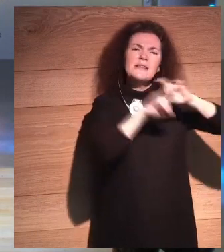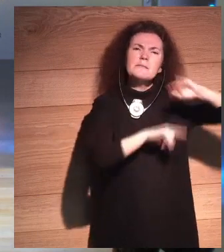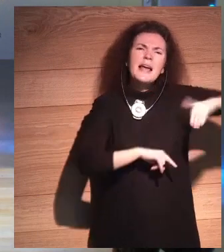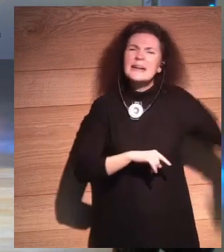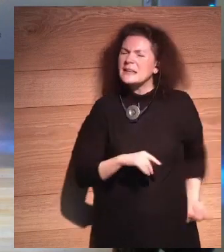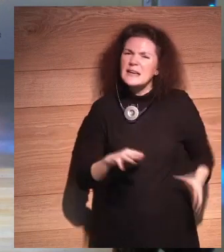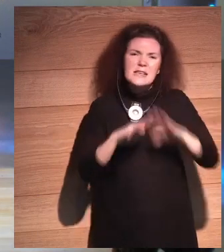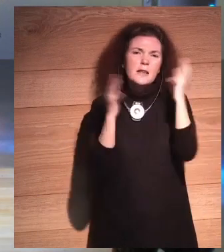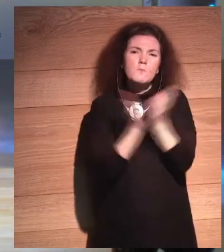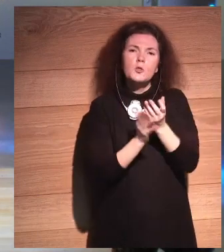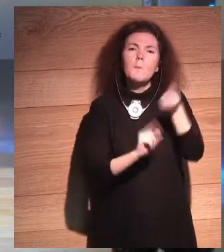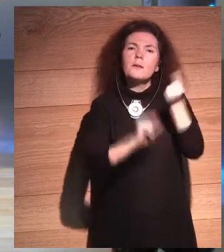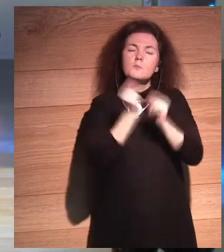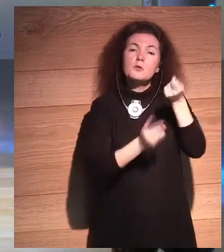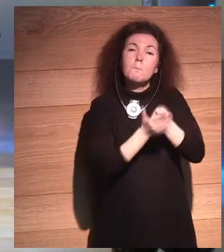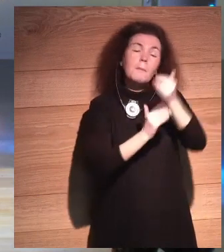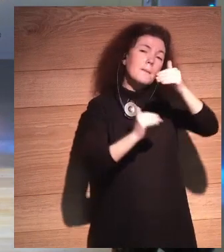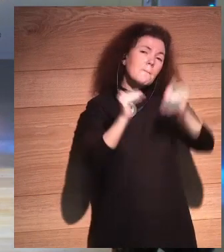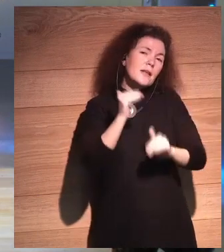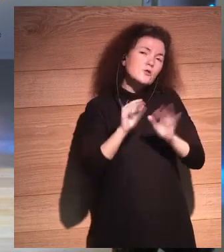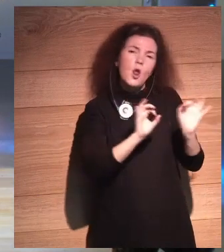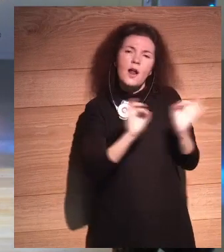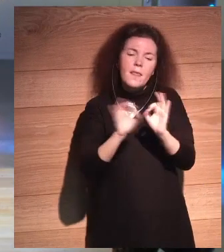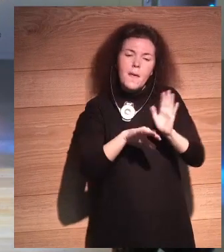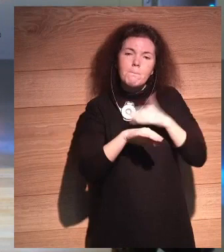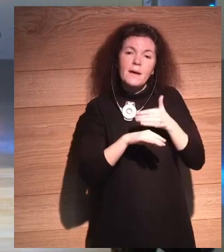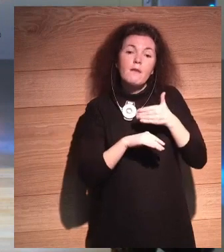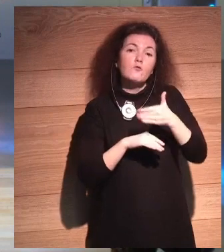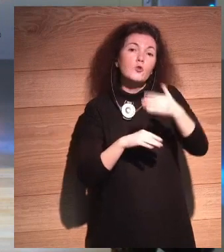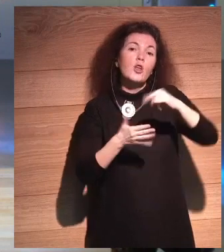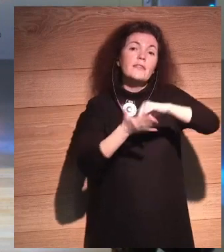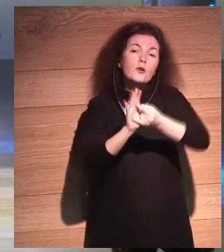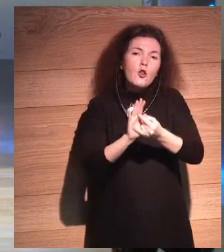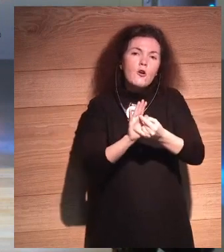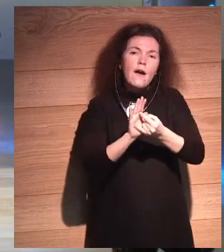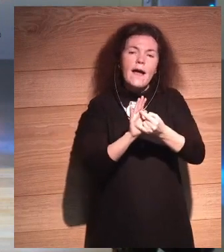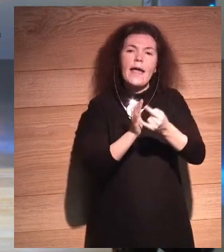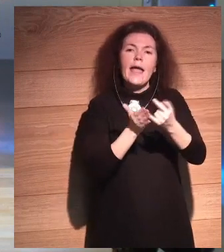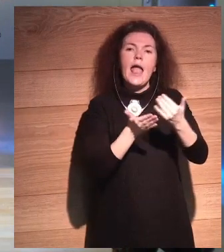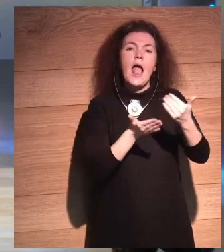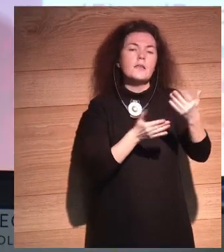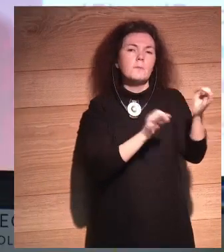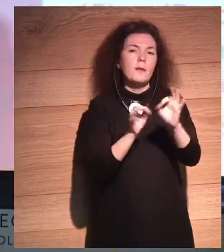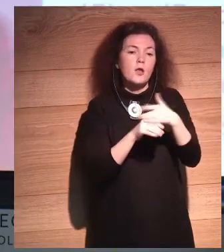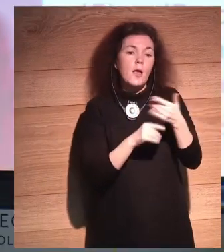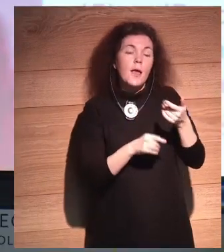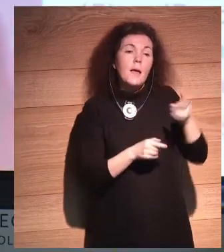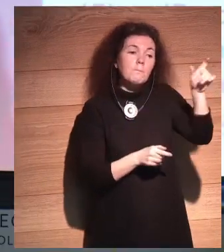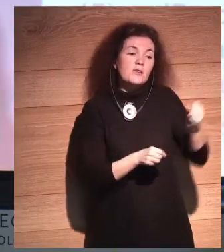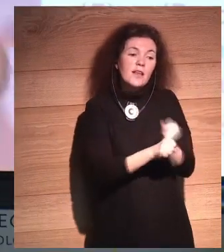the side effects of technology. They make 40 times as much money per employee as a traditional company.